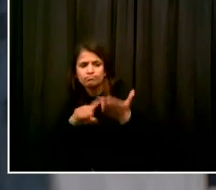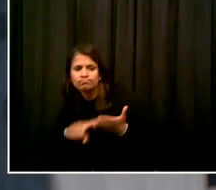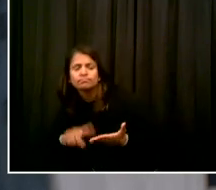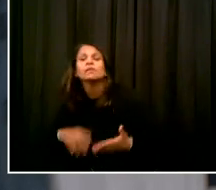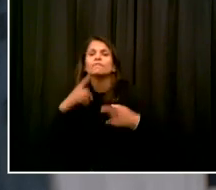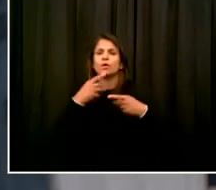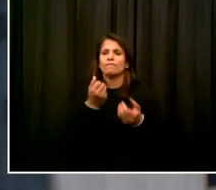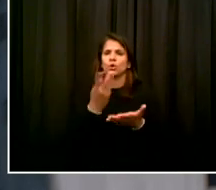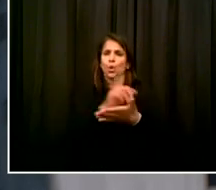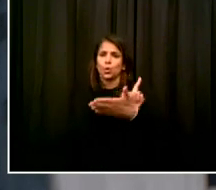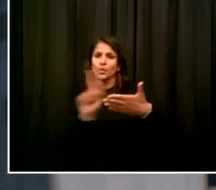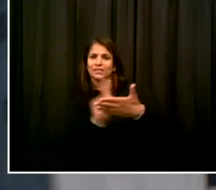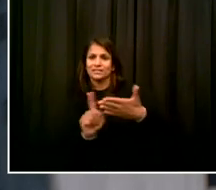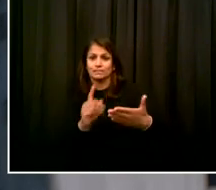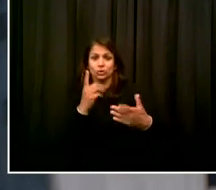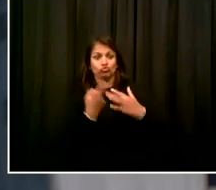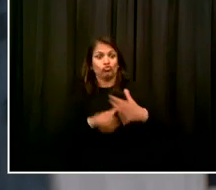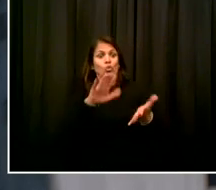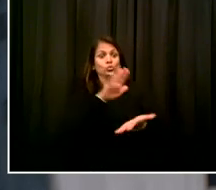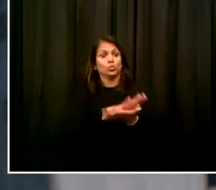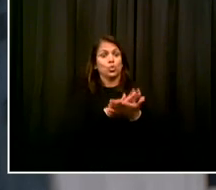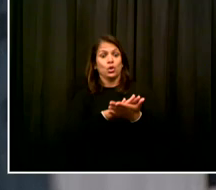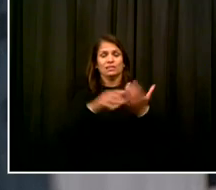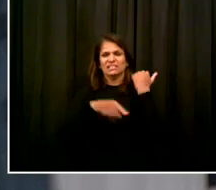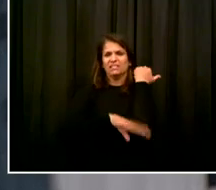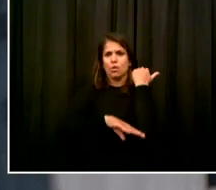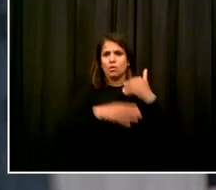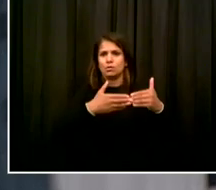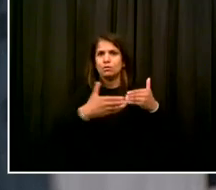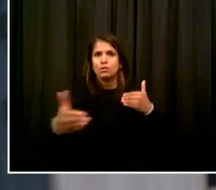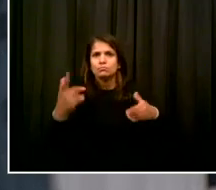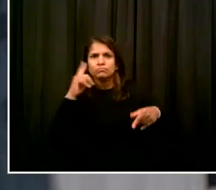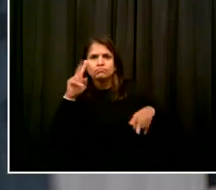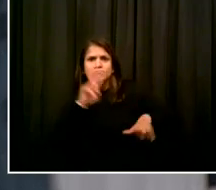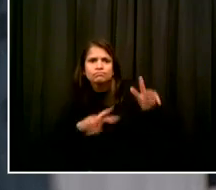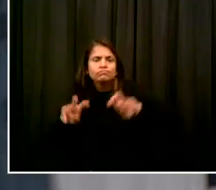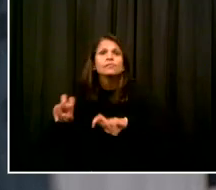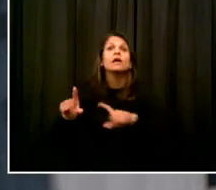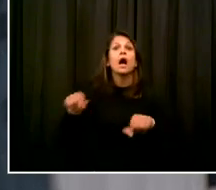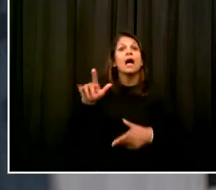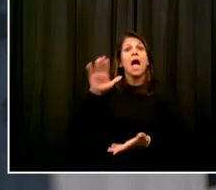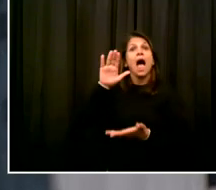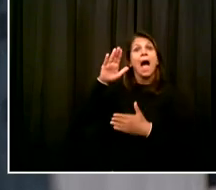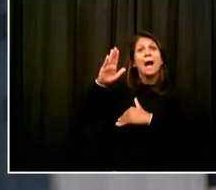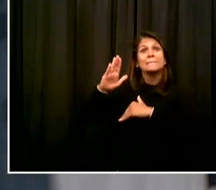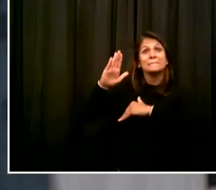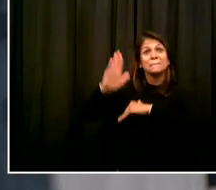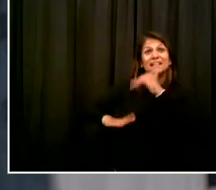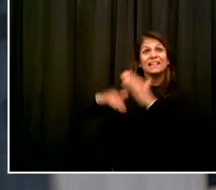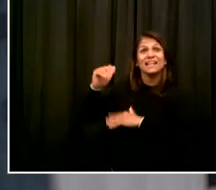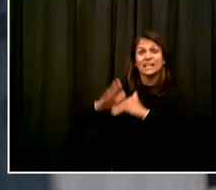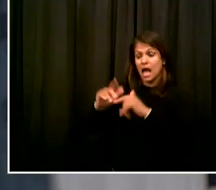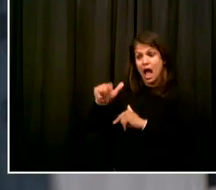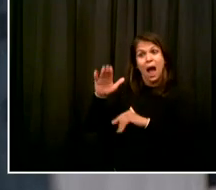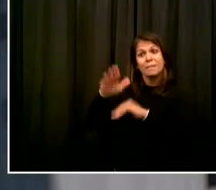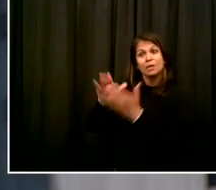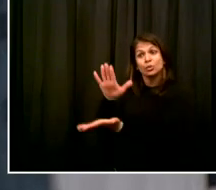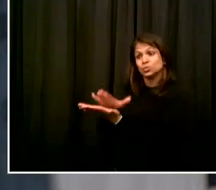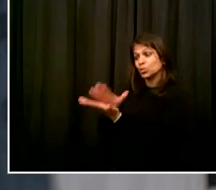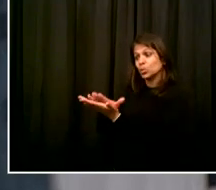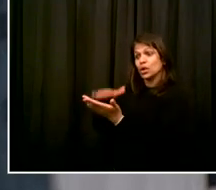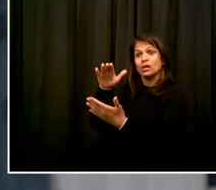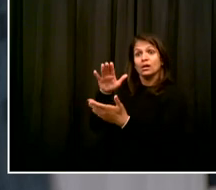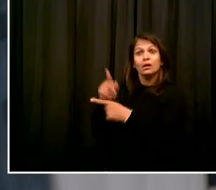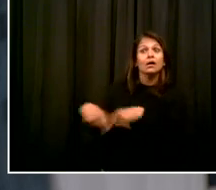many cases that they abruptly left in March or navigating a brand new building these materials and lessons will help students build coping